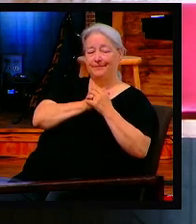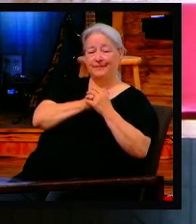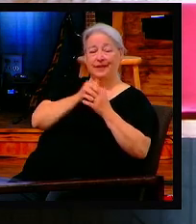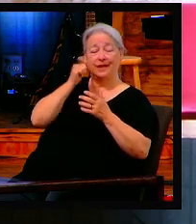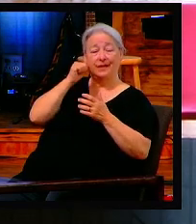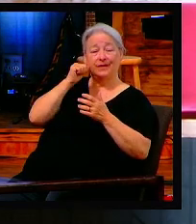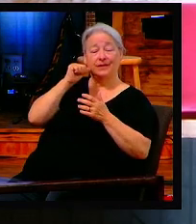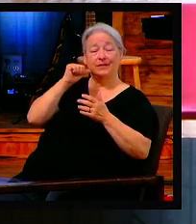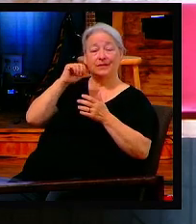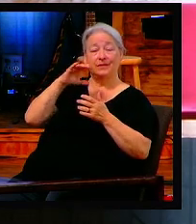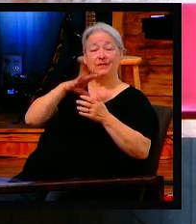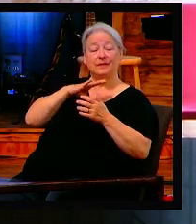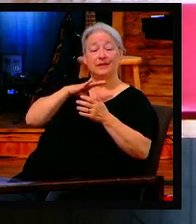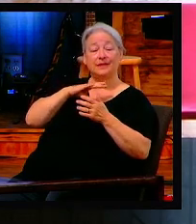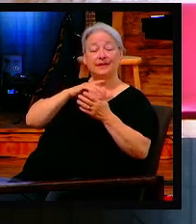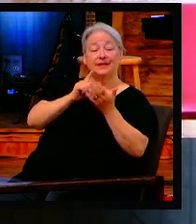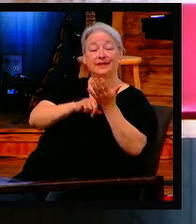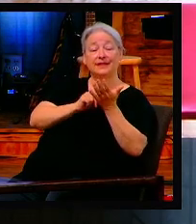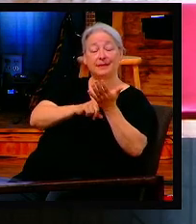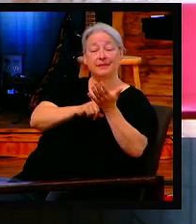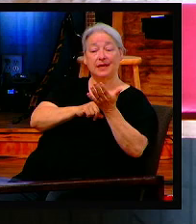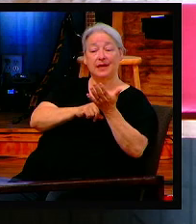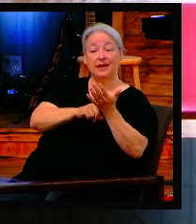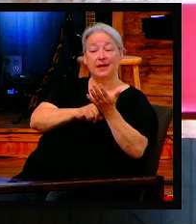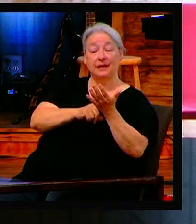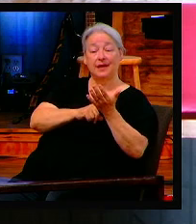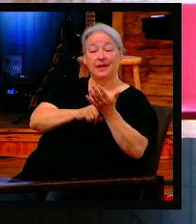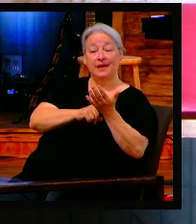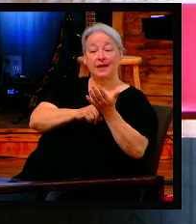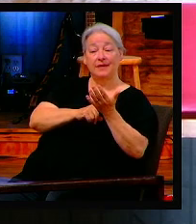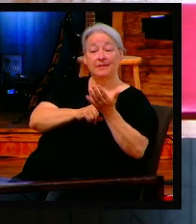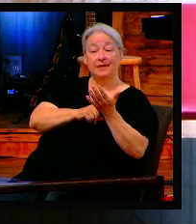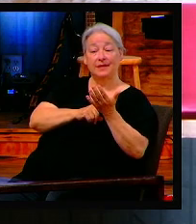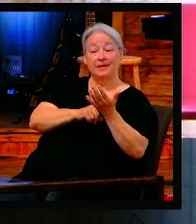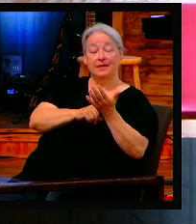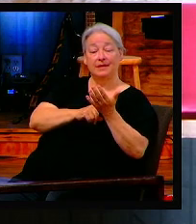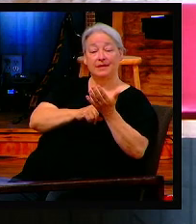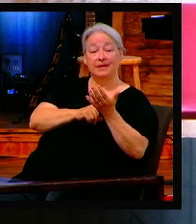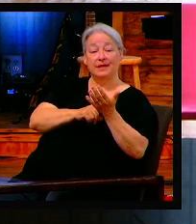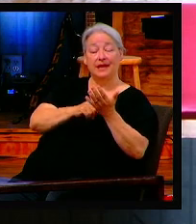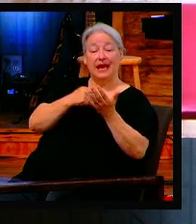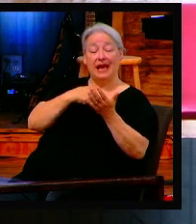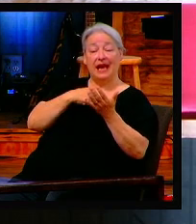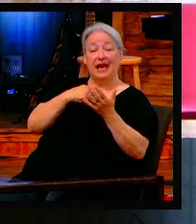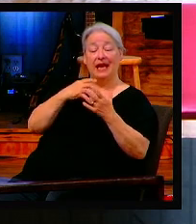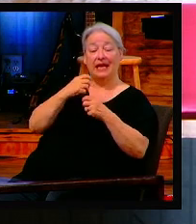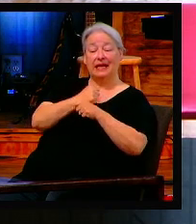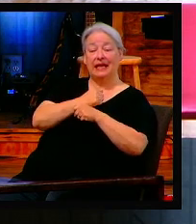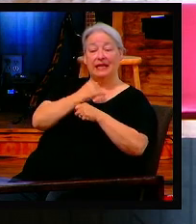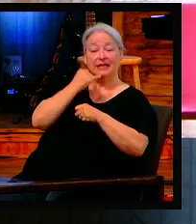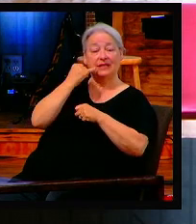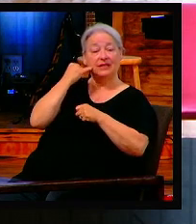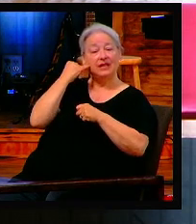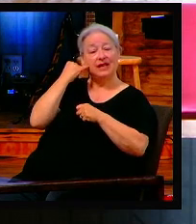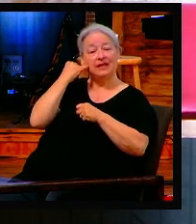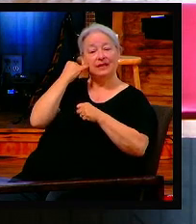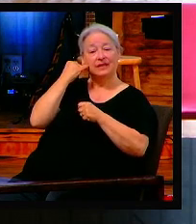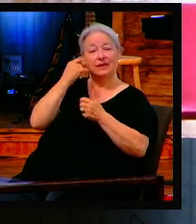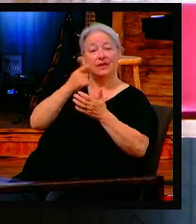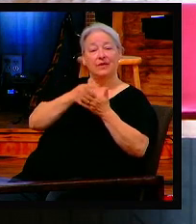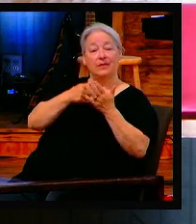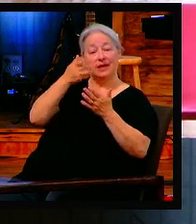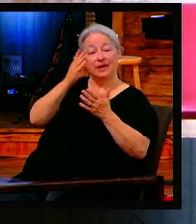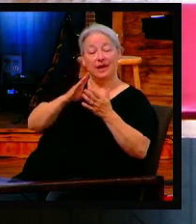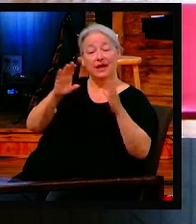Ladies, sometimes, if I was going to be honest, I get jealous of what God did with you in the Bible.